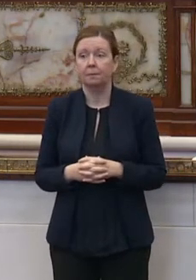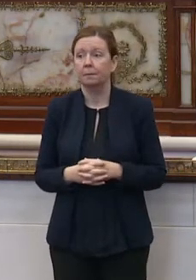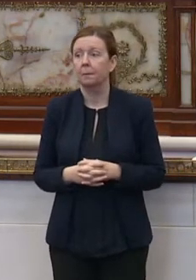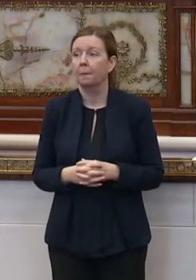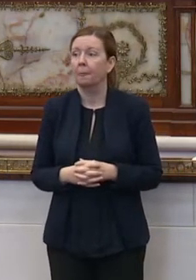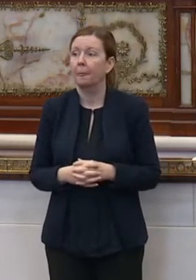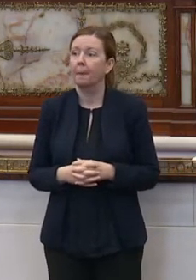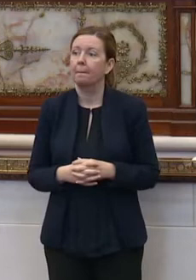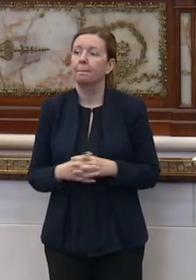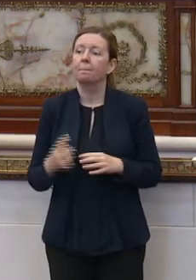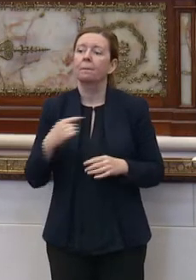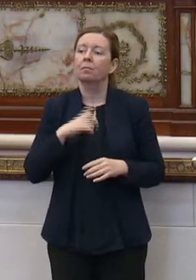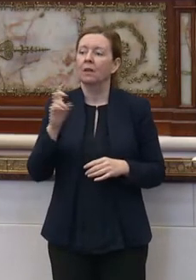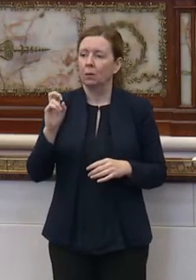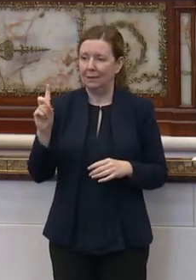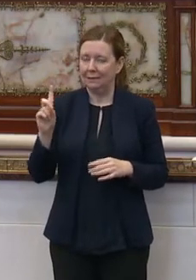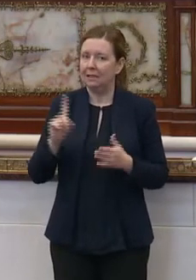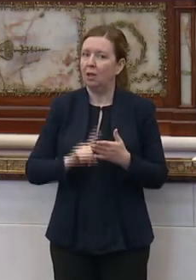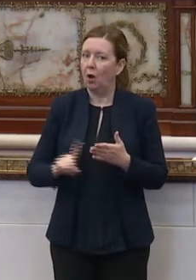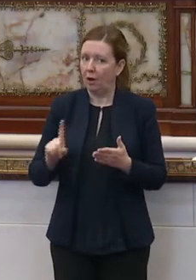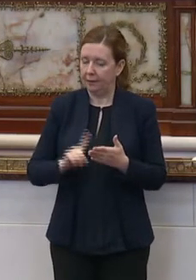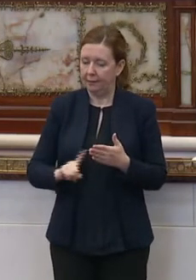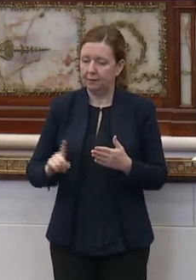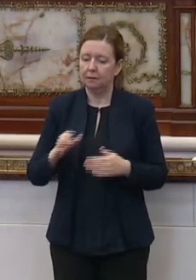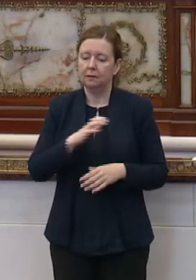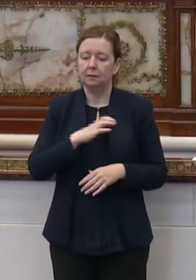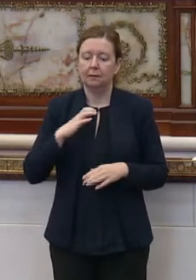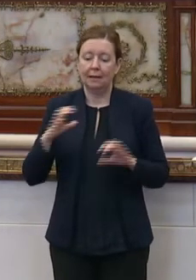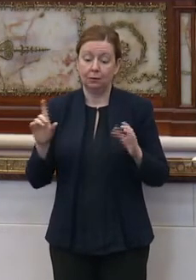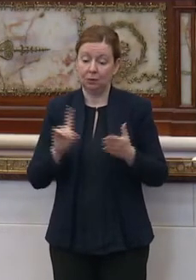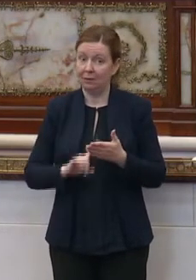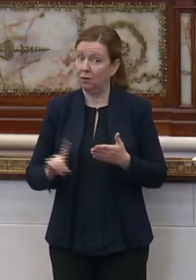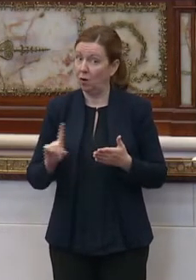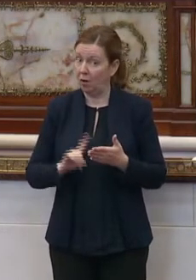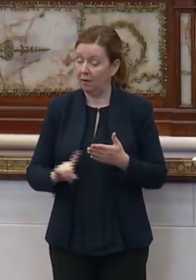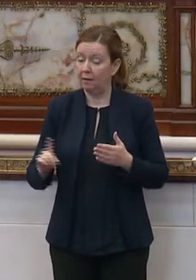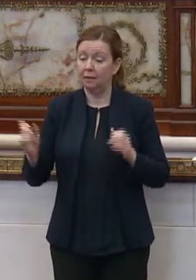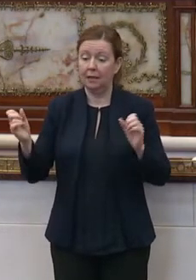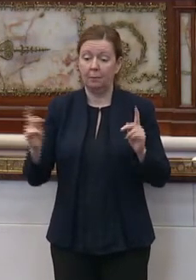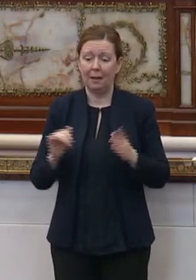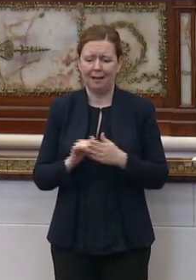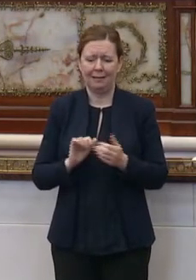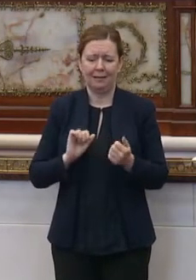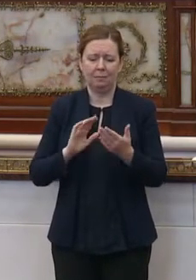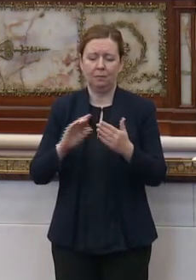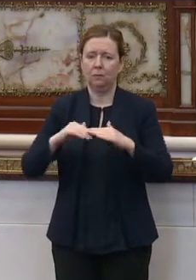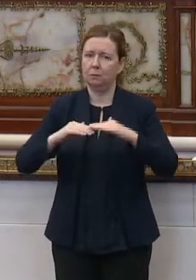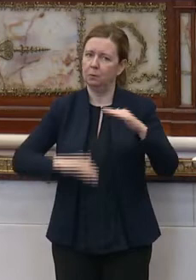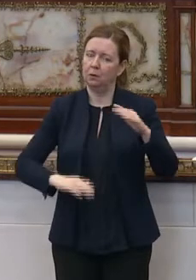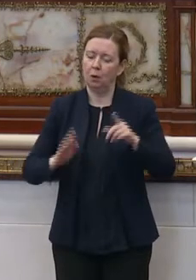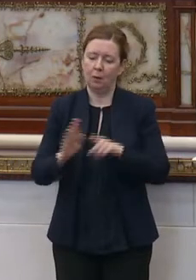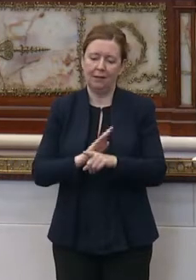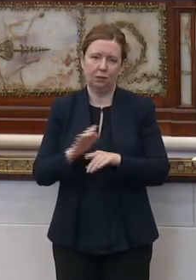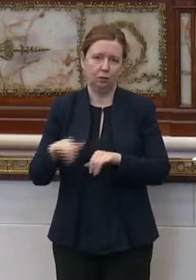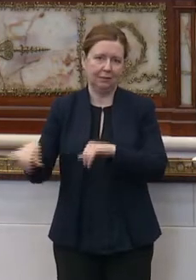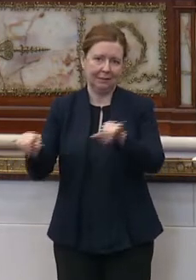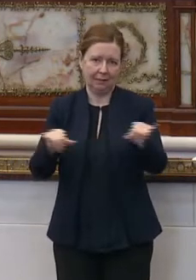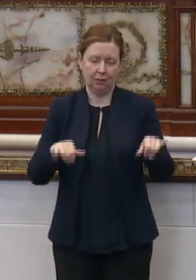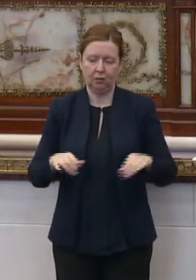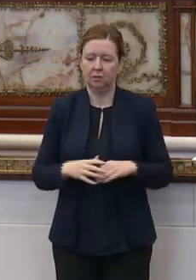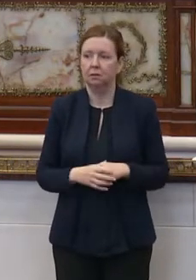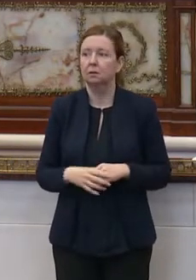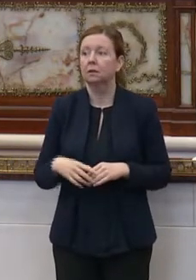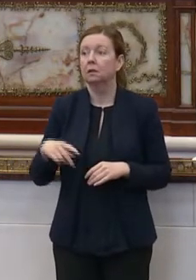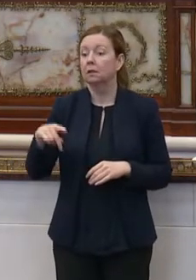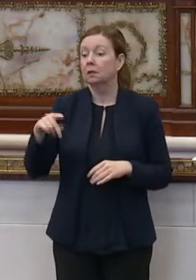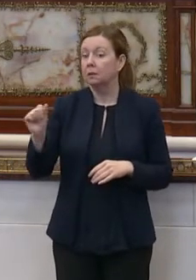You know, we did an audit, council did, and the audit came back that the methodology was below industry standard. OPA